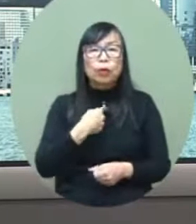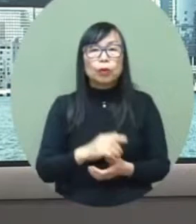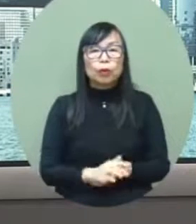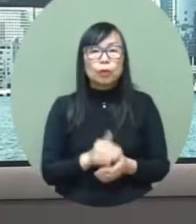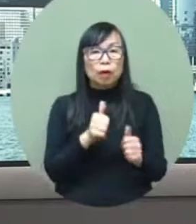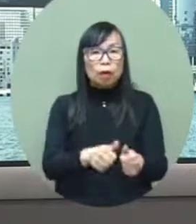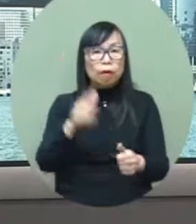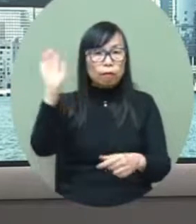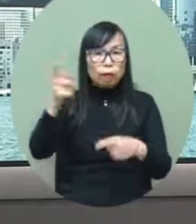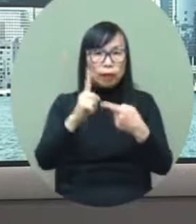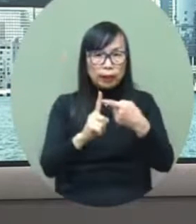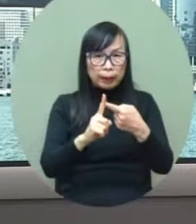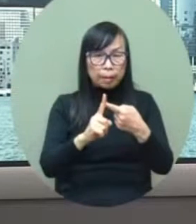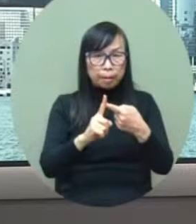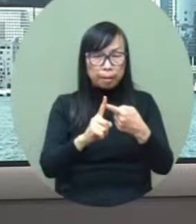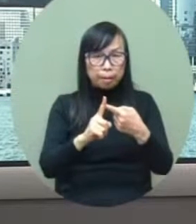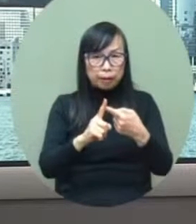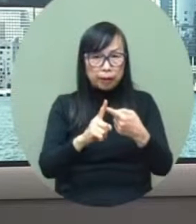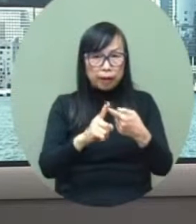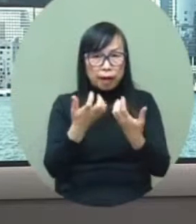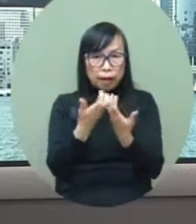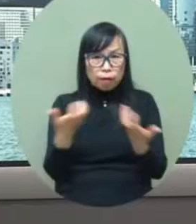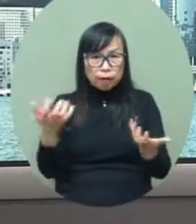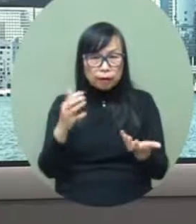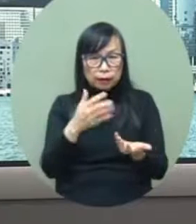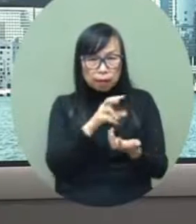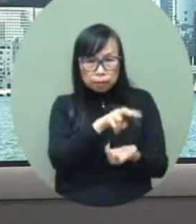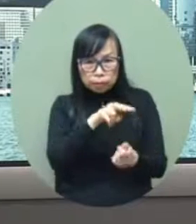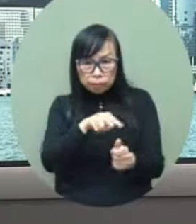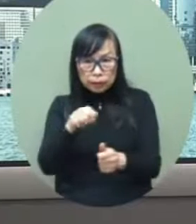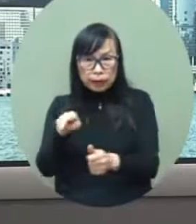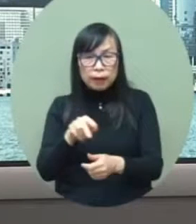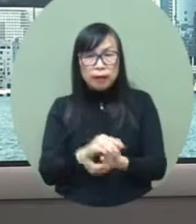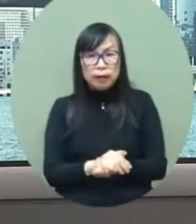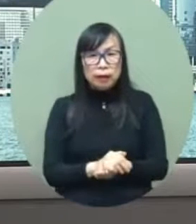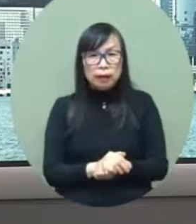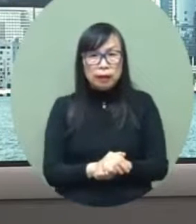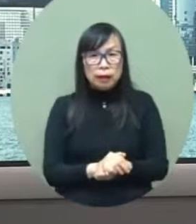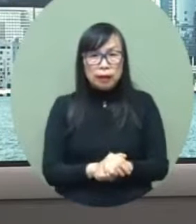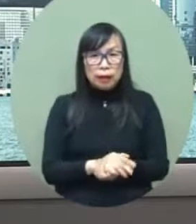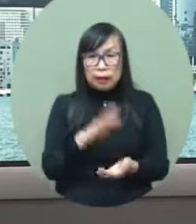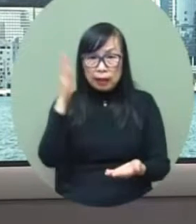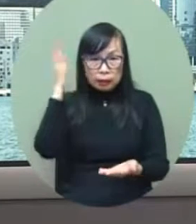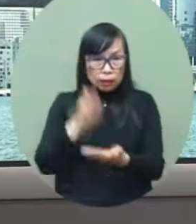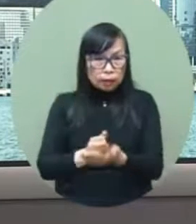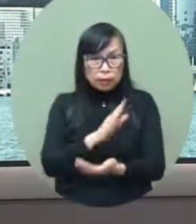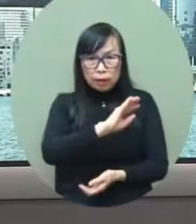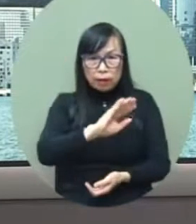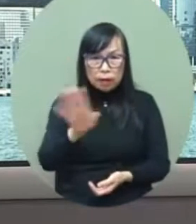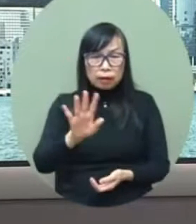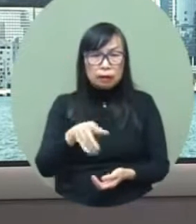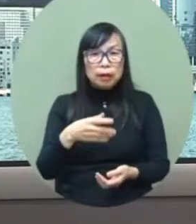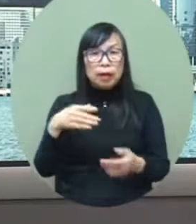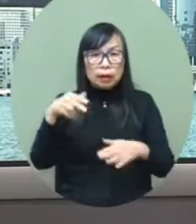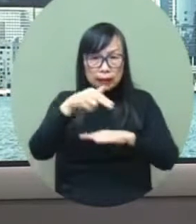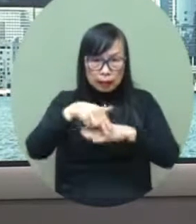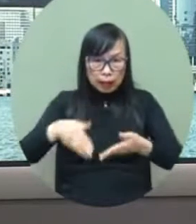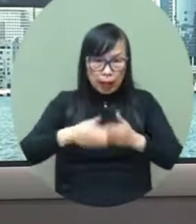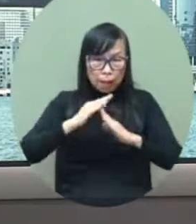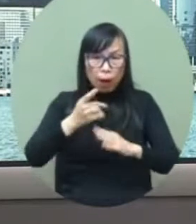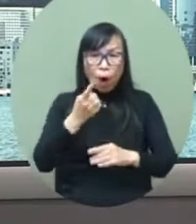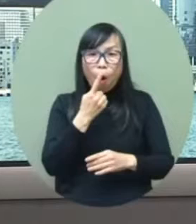and rapid and effective and also we have um um alert um